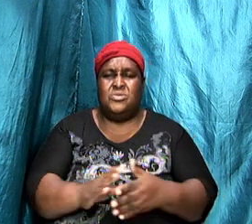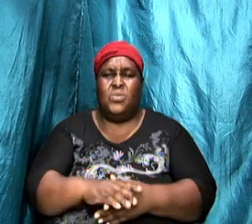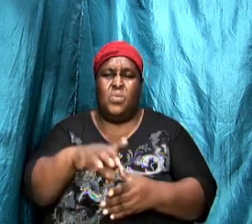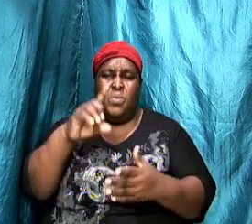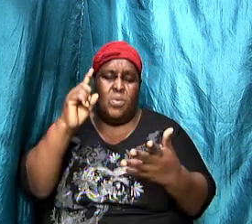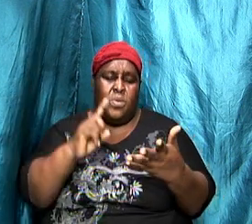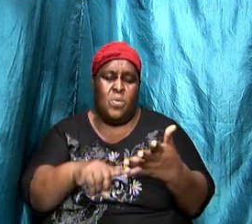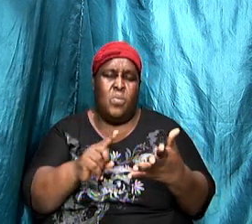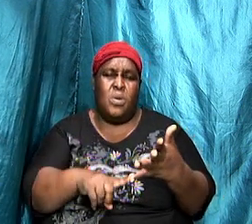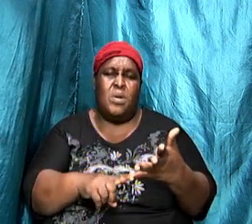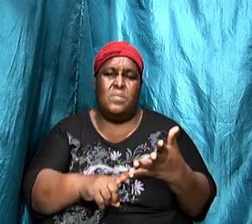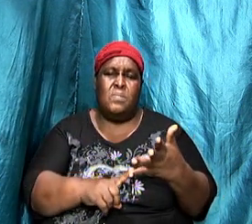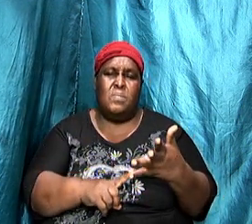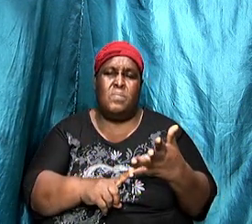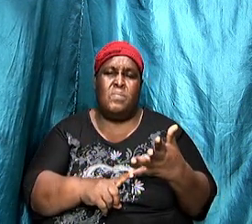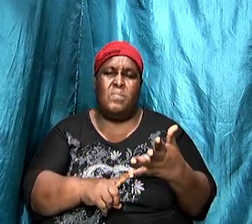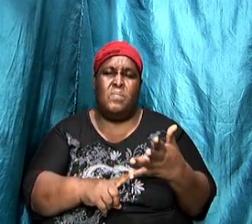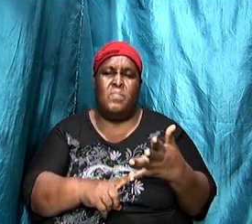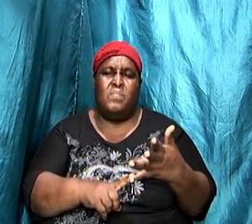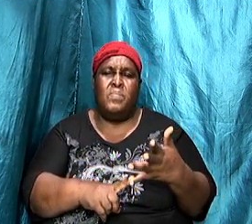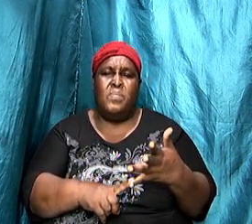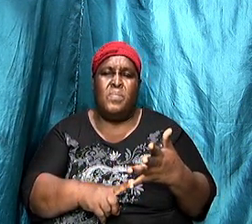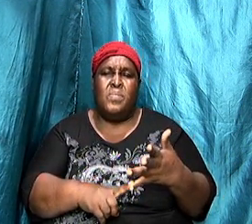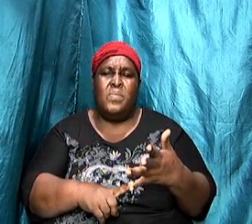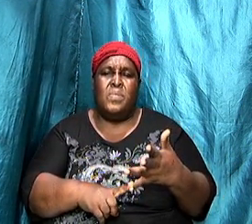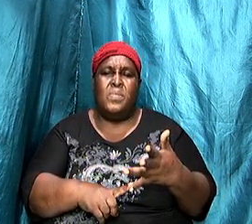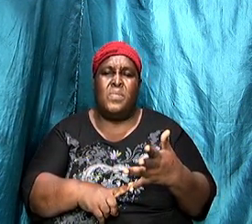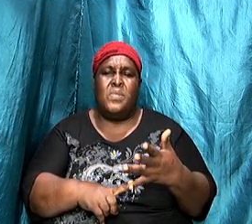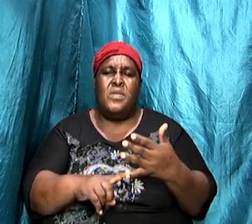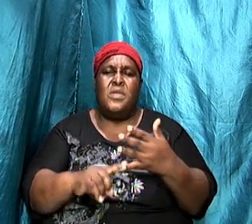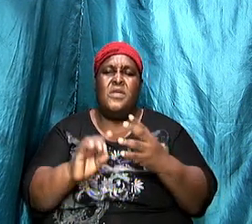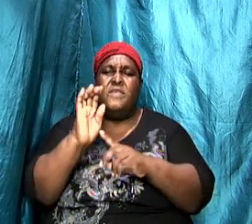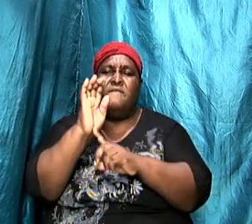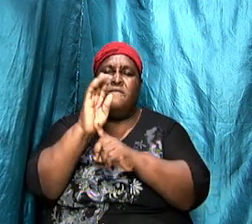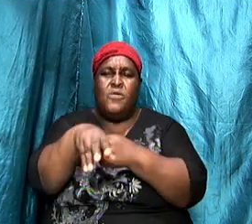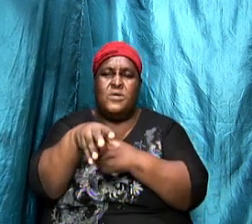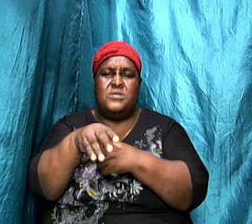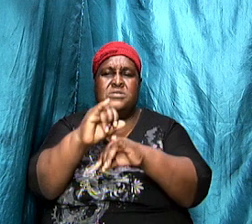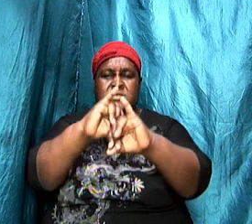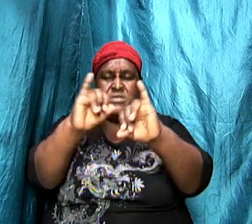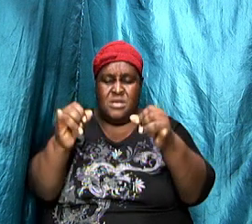they push idol worship but in a subtle way